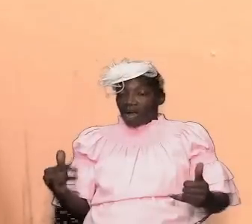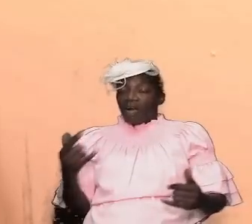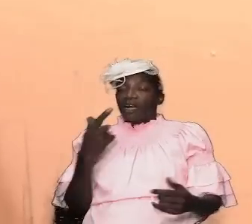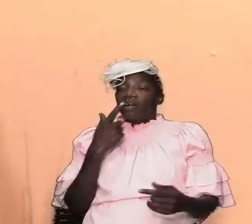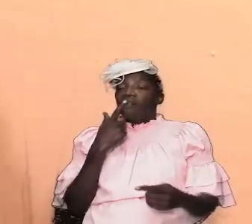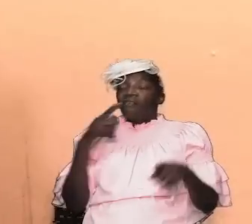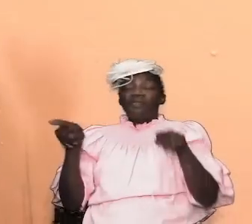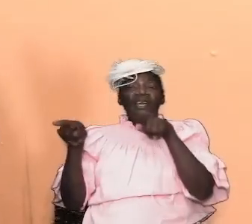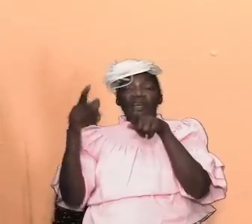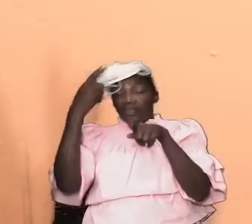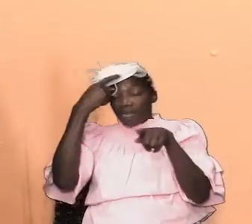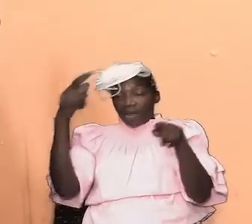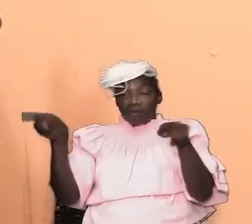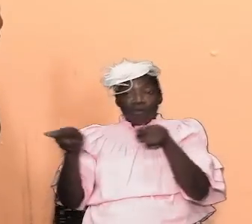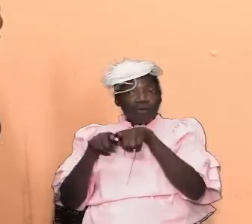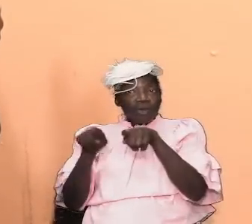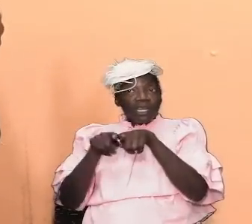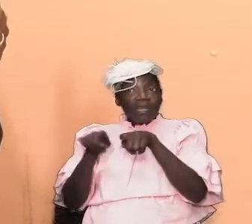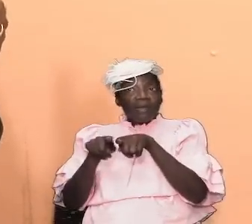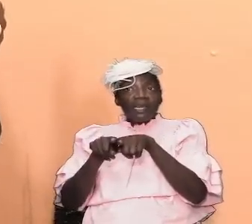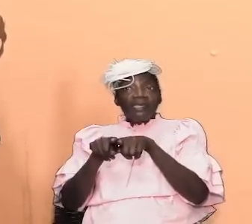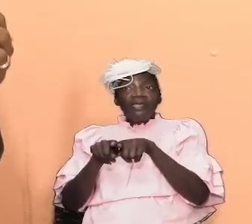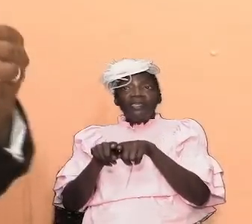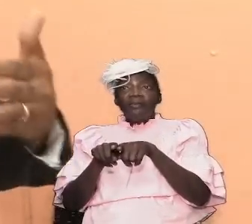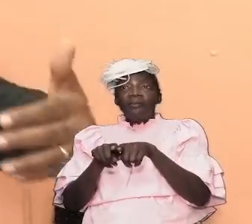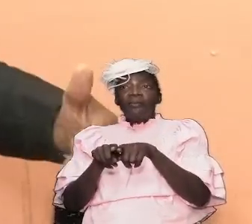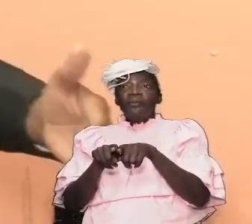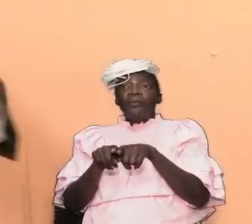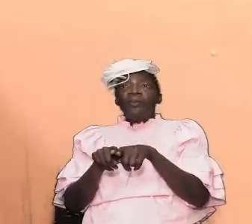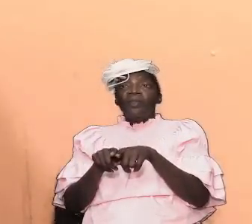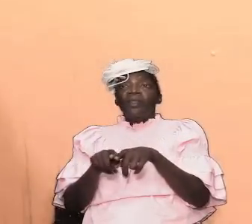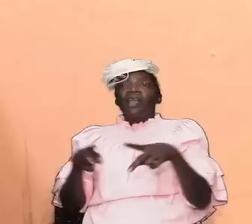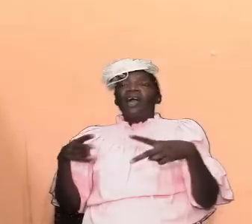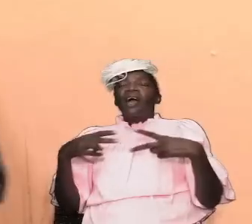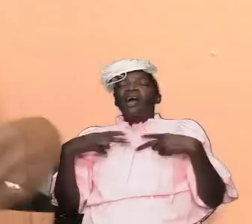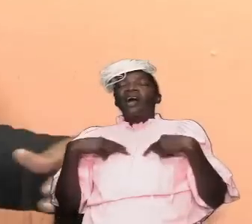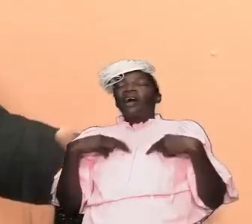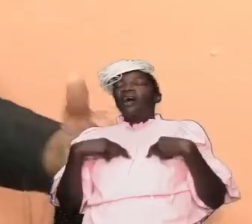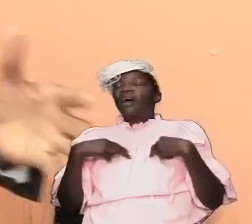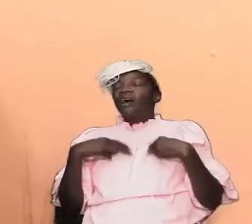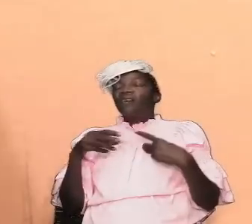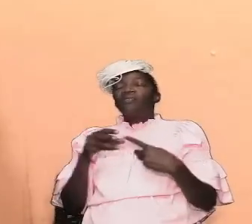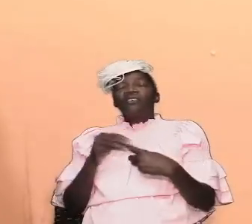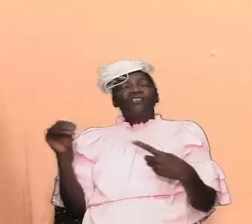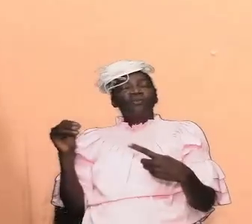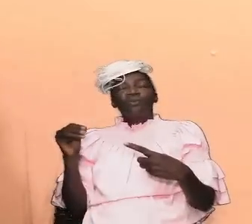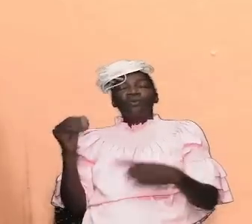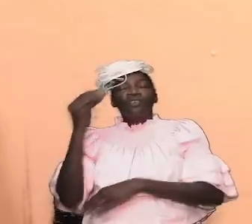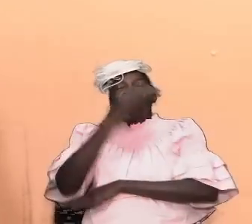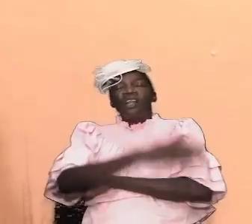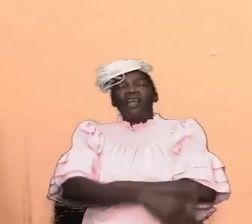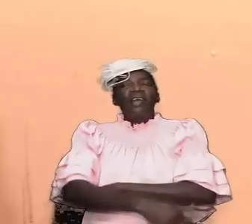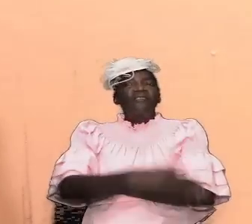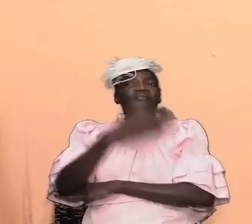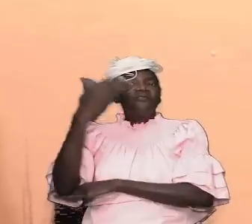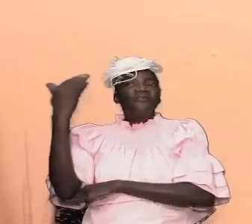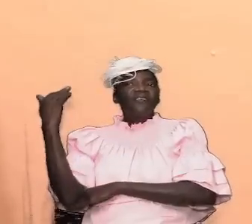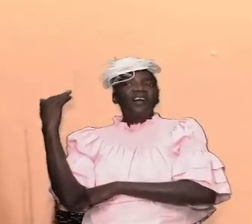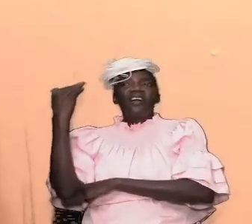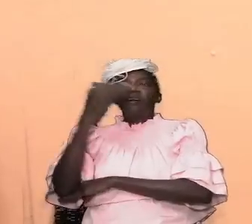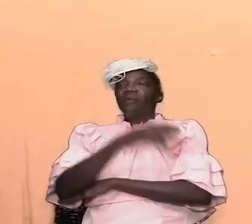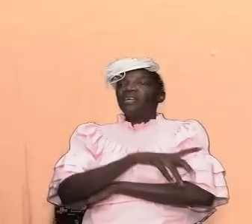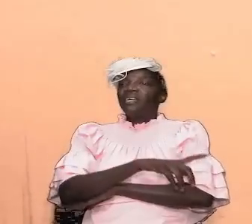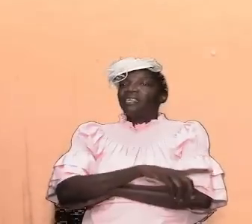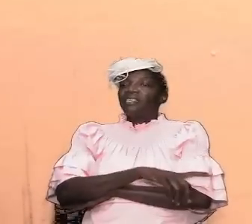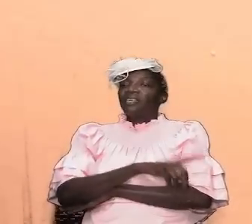that tent and he was going to have to have a certain environment in which he was going